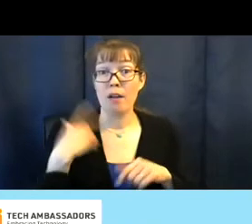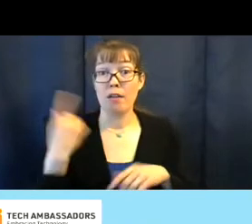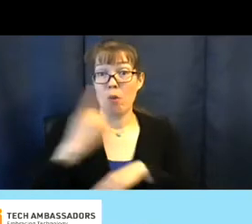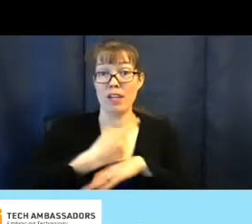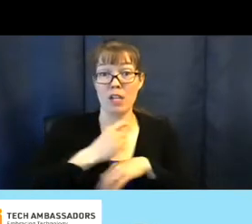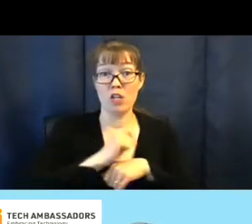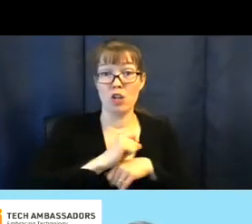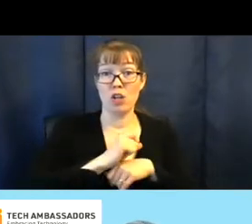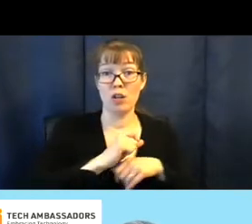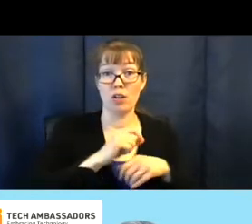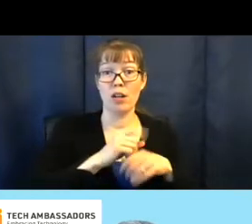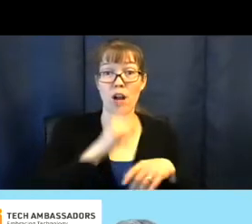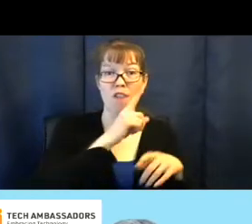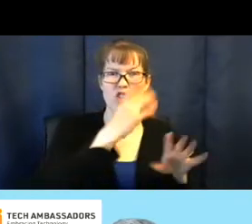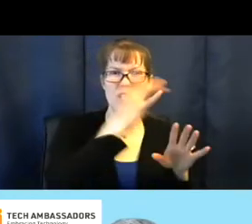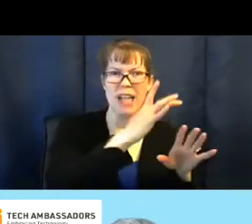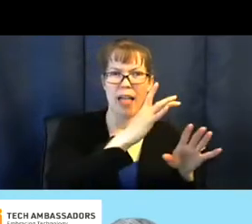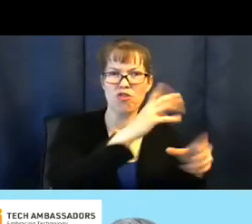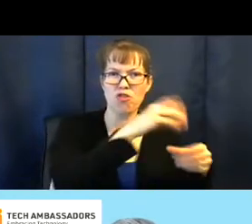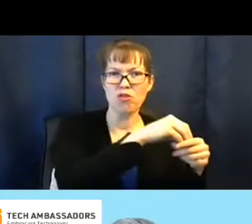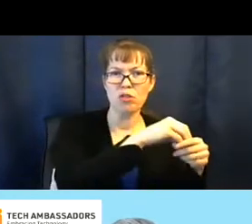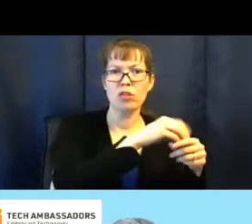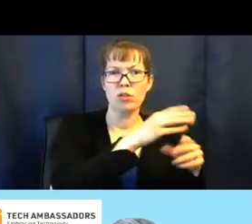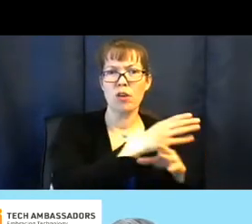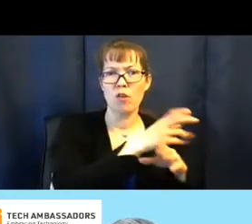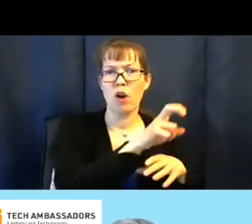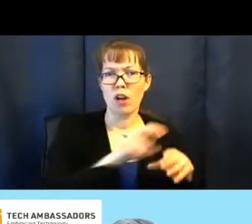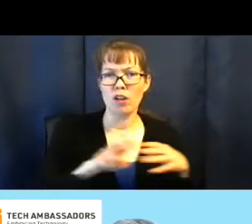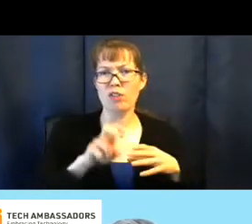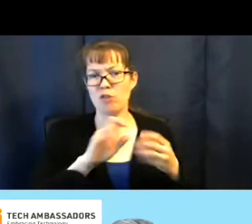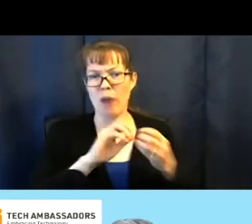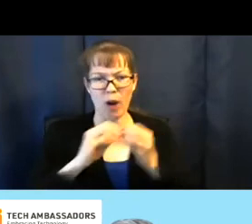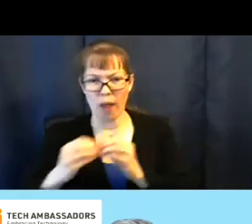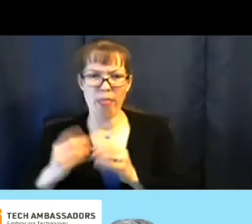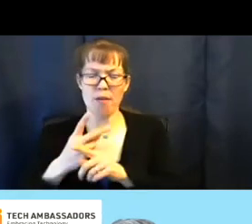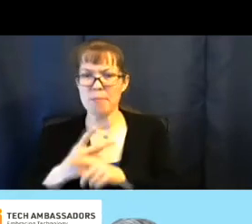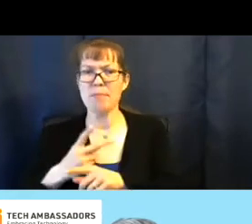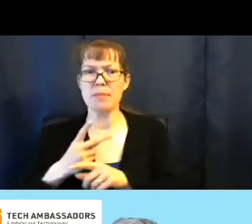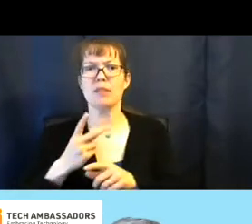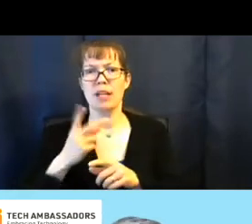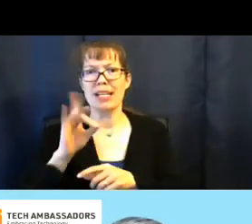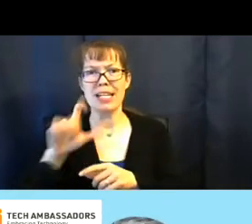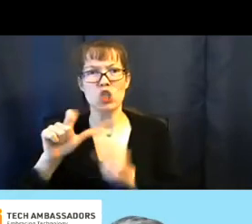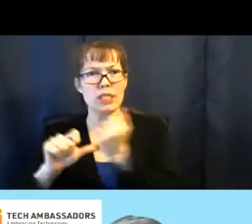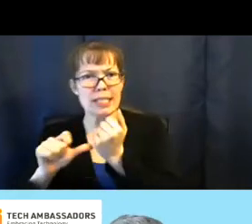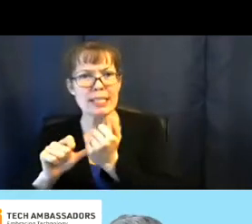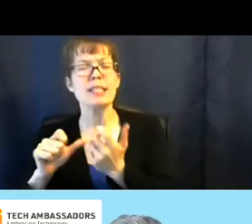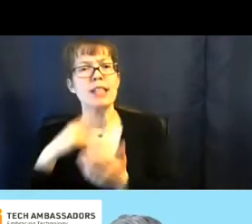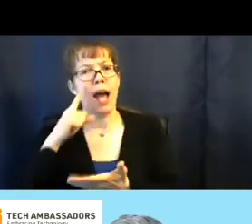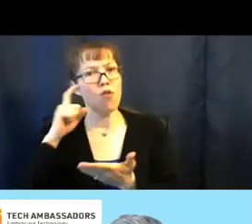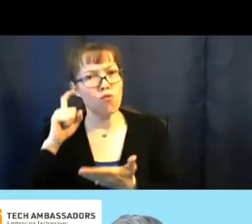work in artificial intelligence and I refine search engine algorithms and do a lot of work on digital assistance. And I recognized